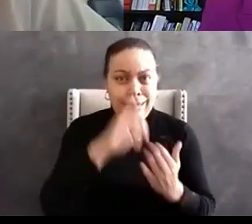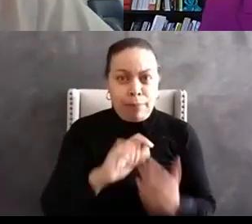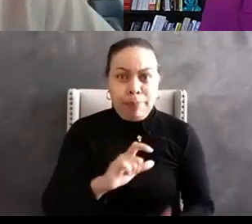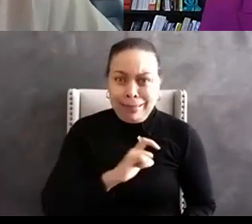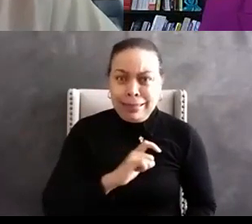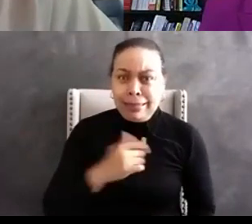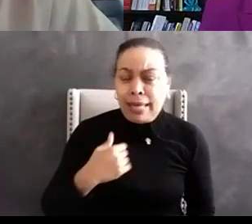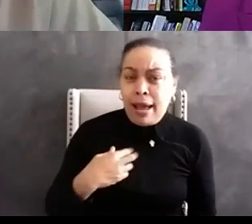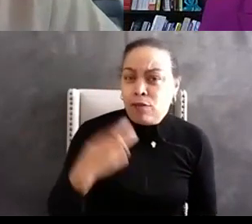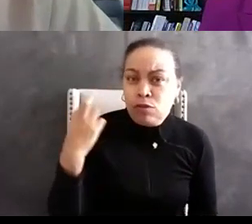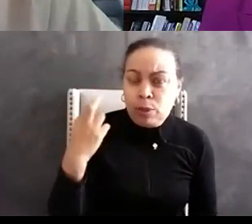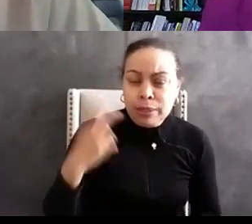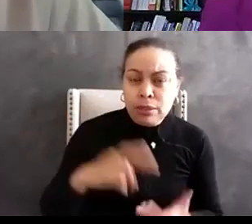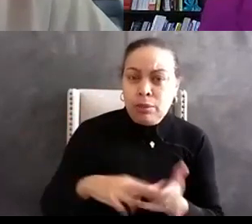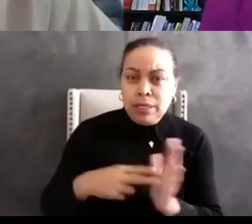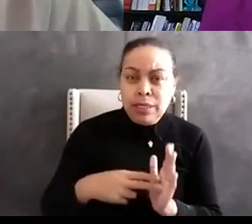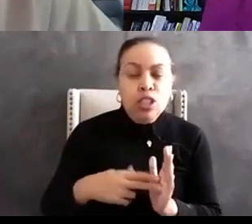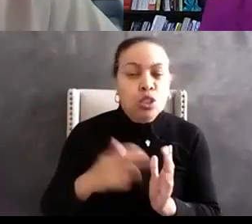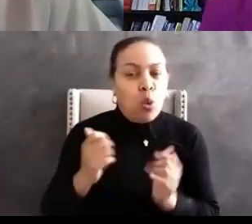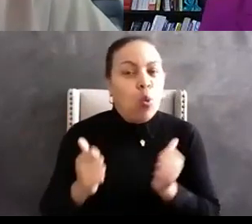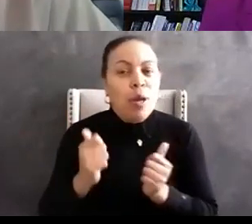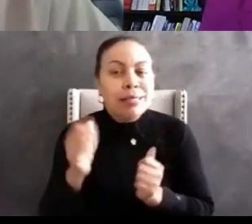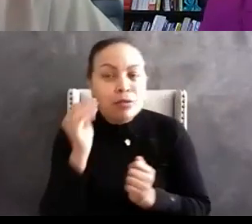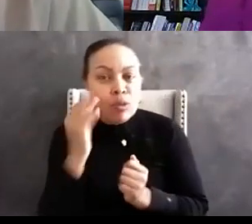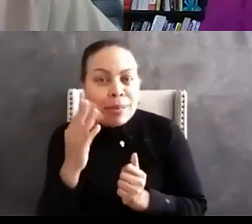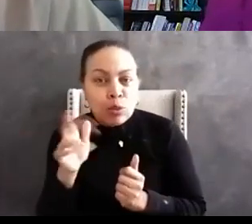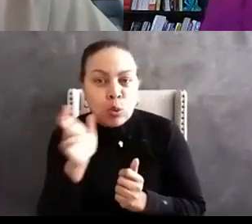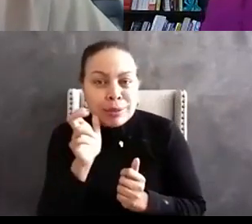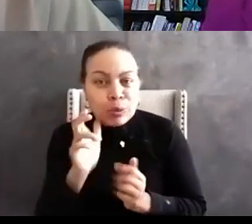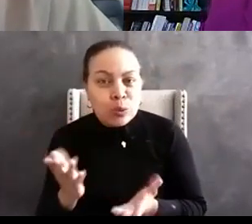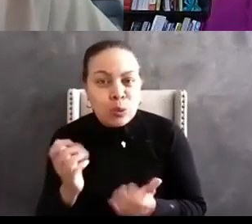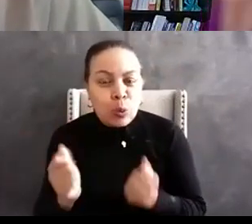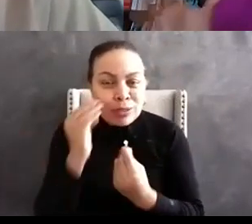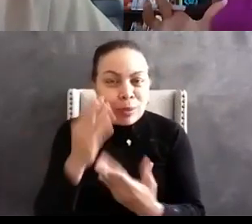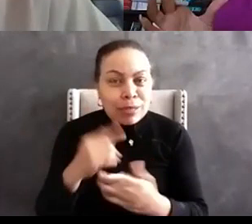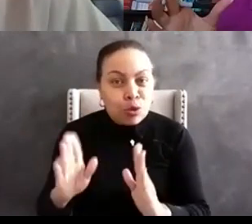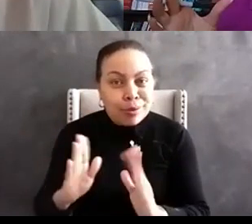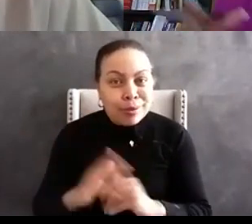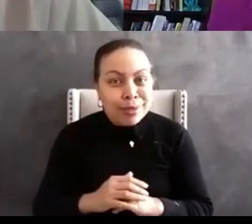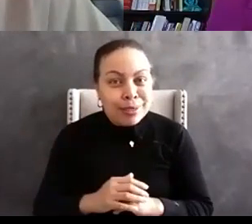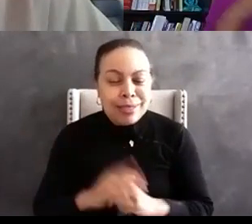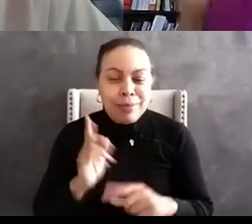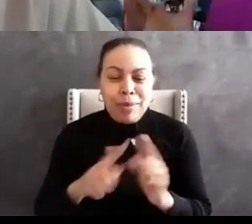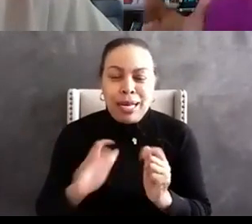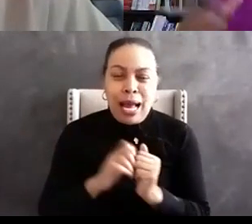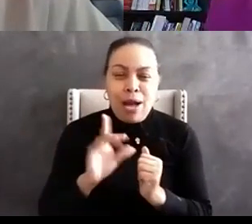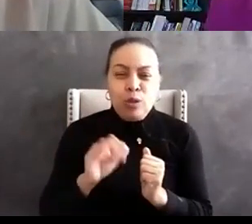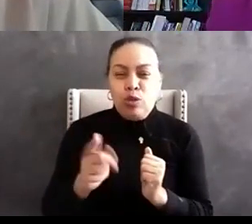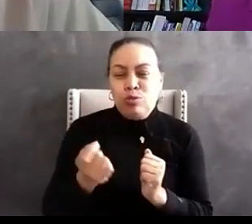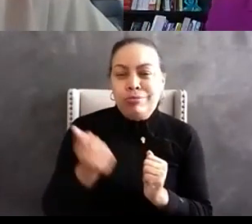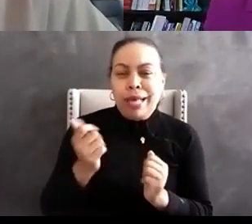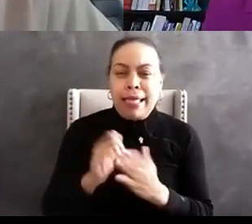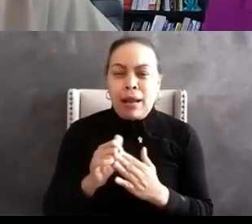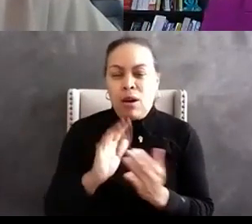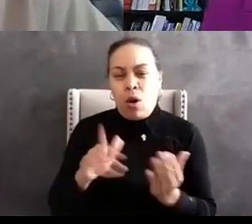so you have to decide which soundbites you're listening to but part of how you get rid of sort of this perception of you know all cops